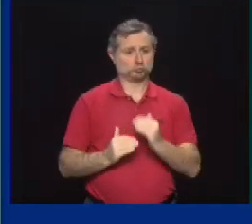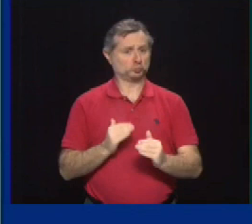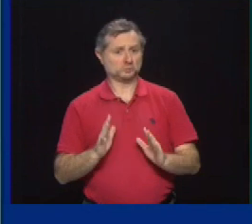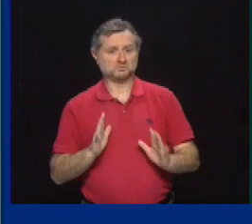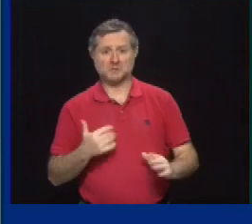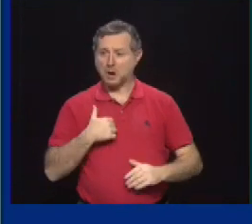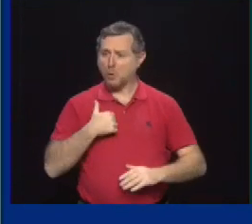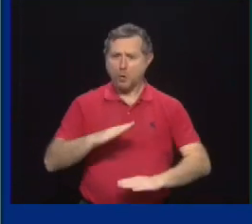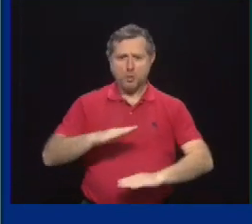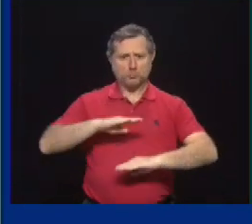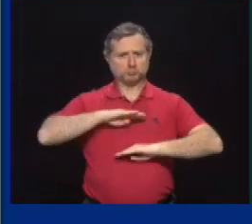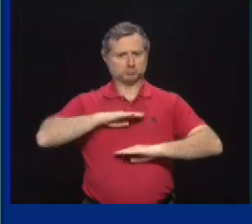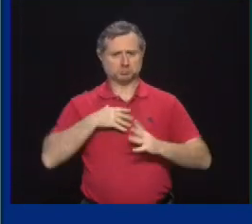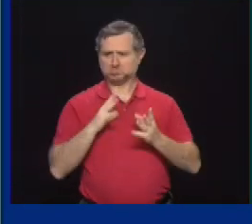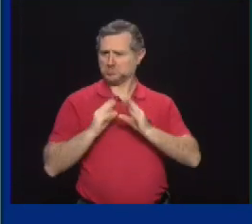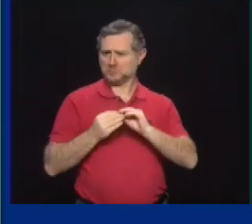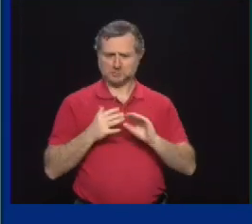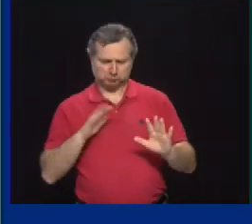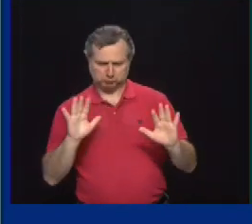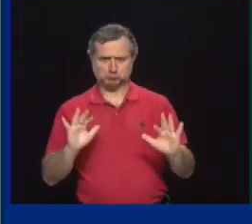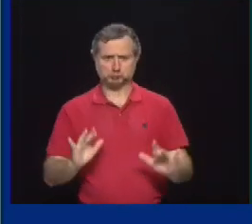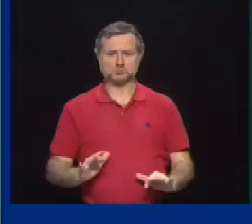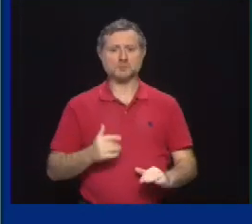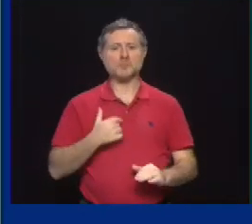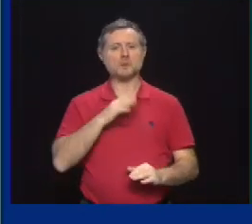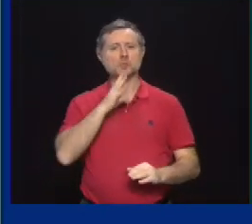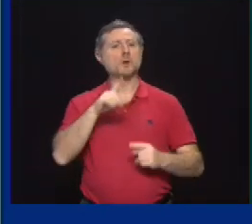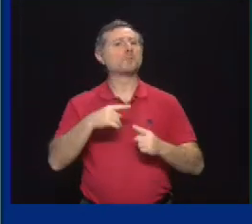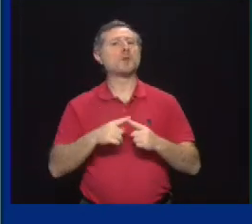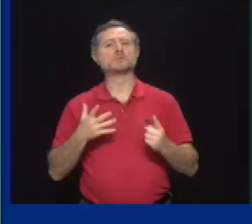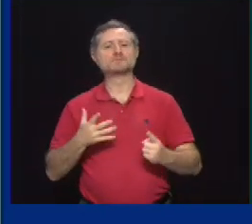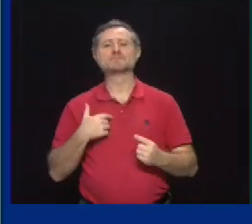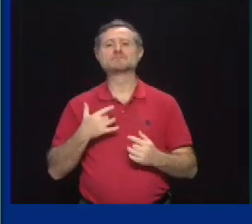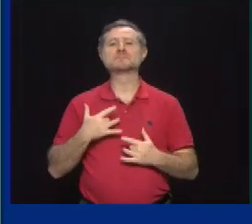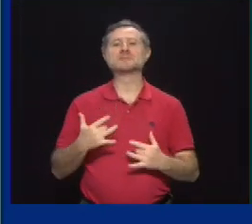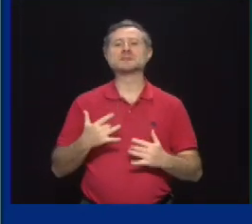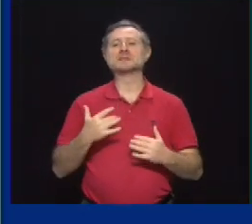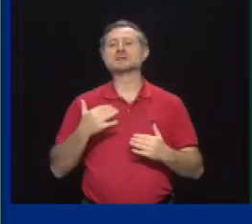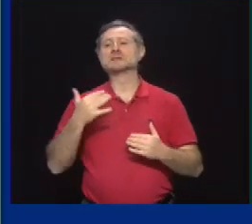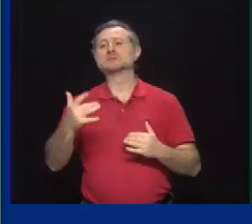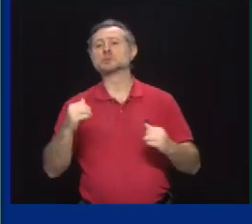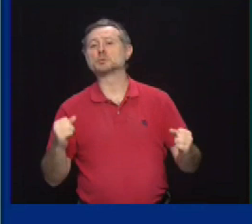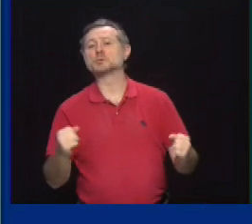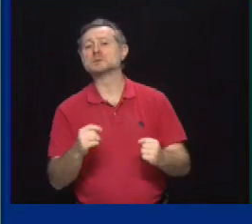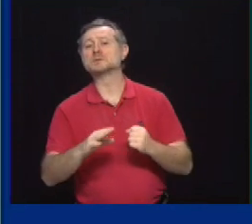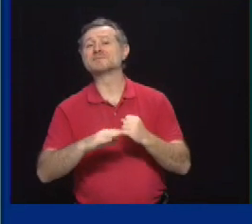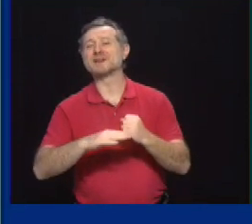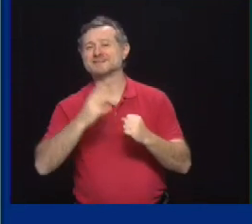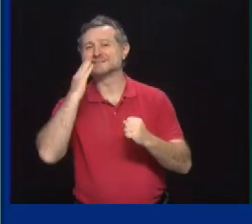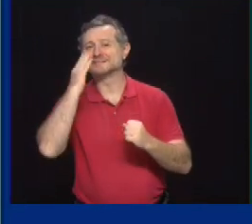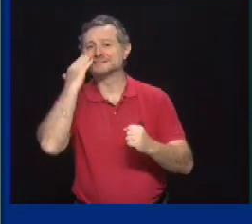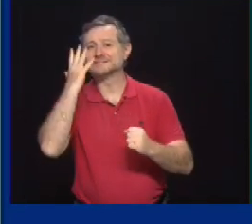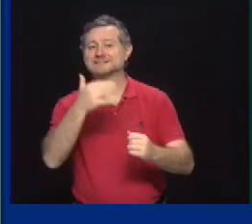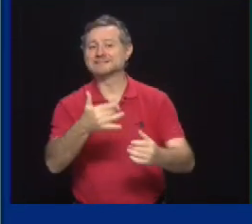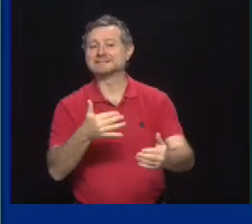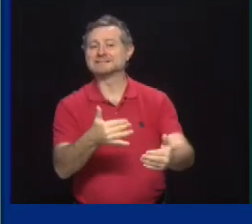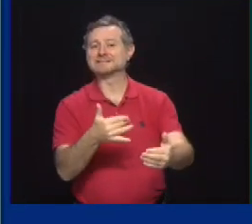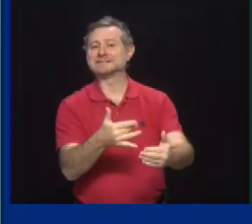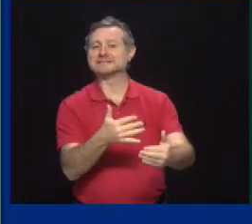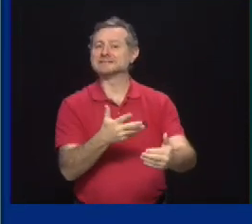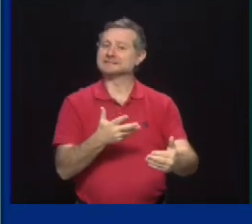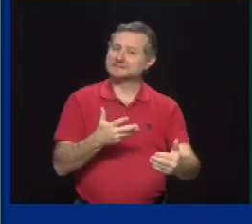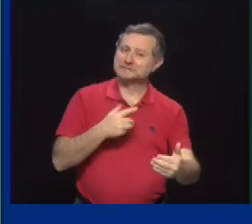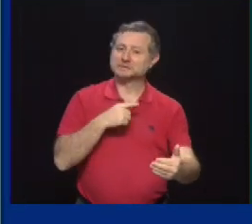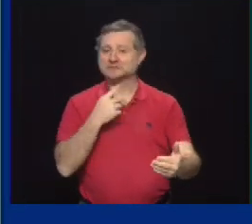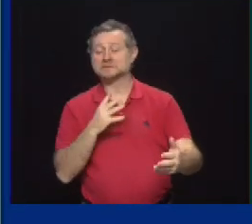particularly as we talked about this trend of heading into the fall season. Our vulnerabilities are there. And also we don't look at just that. We also look at the